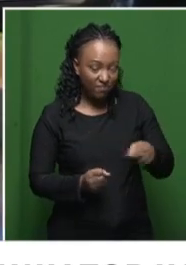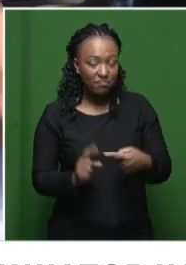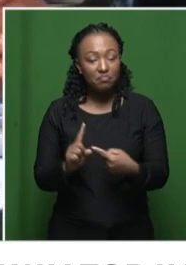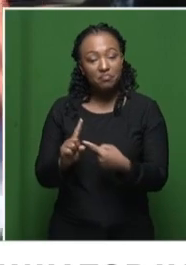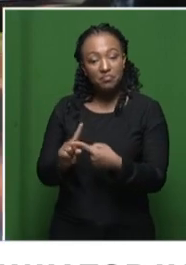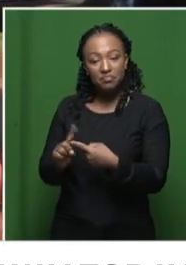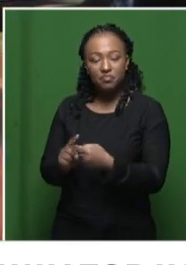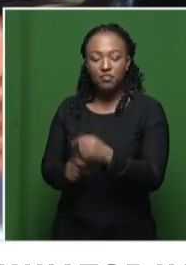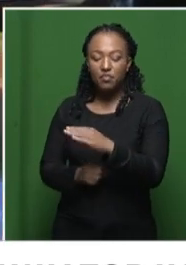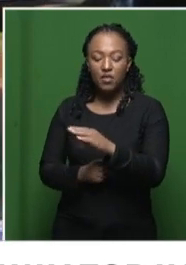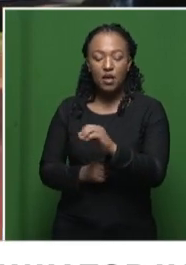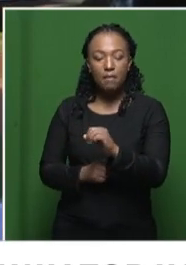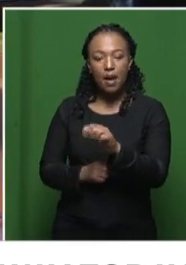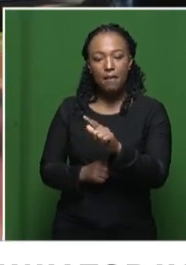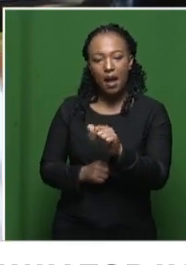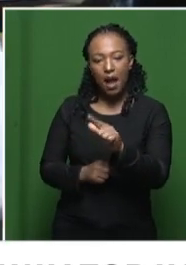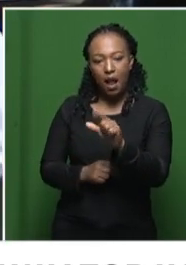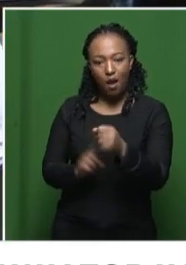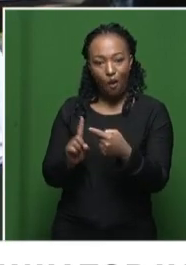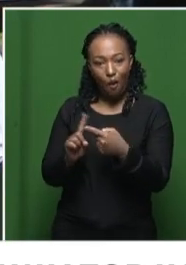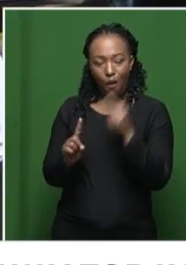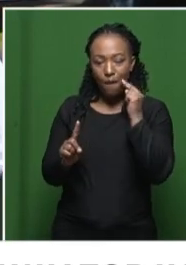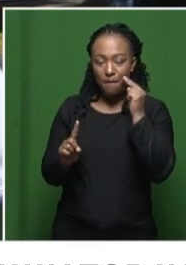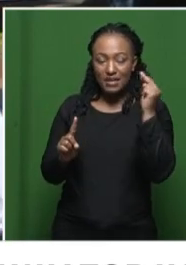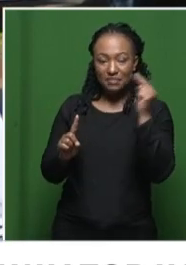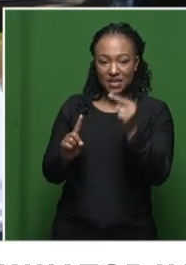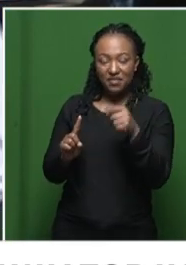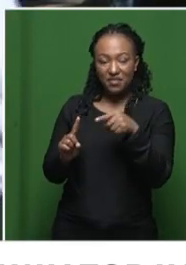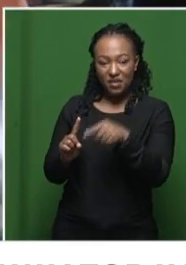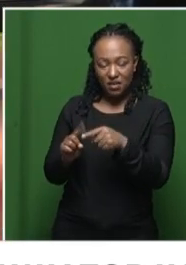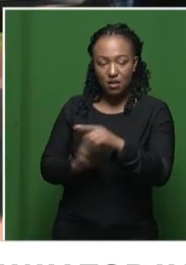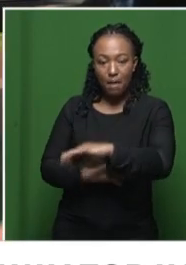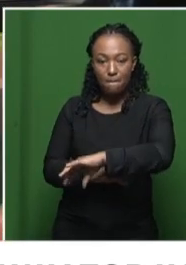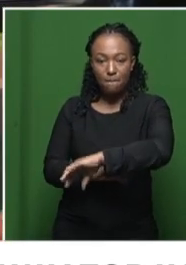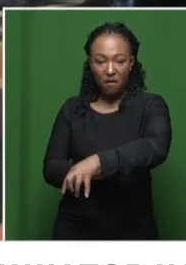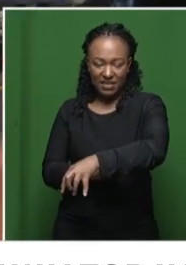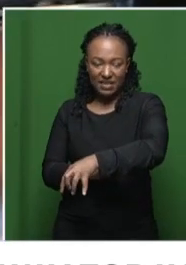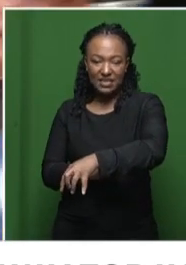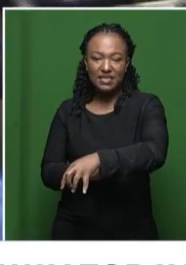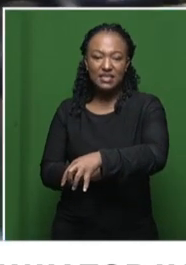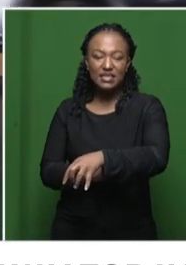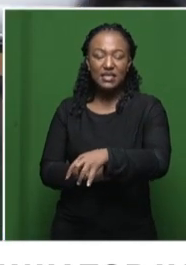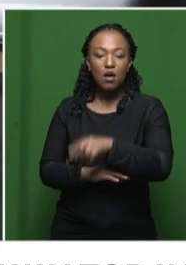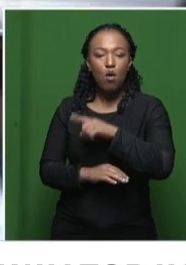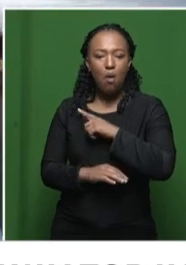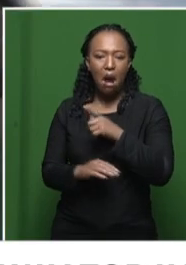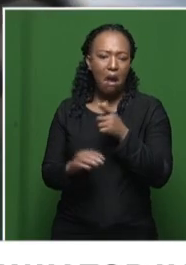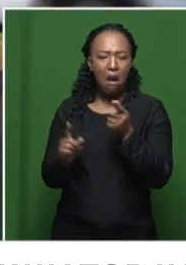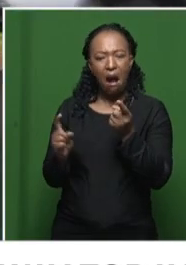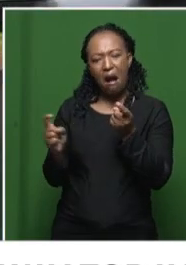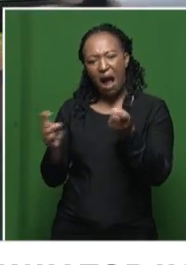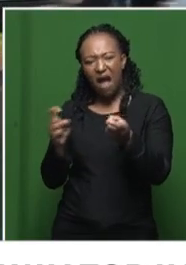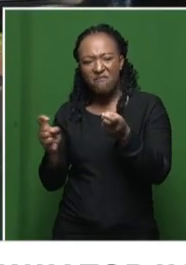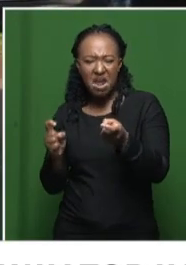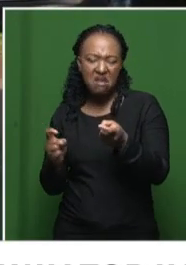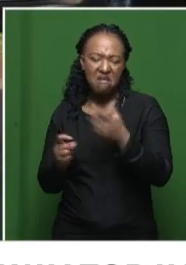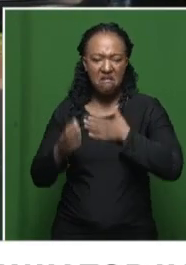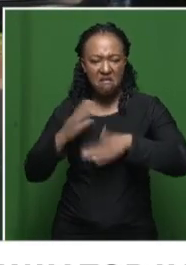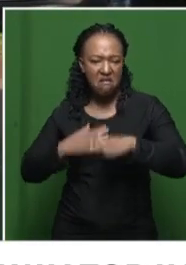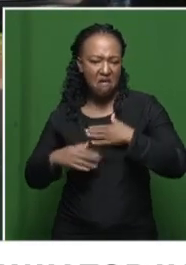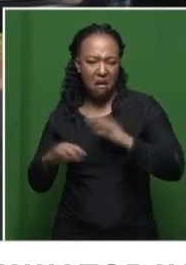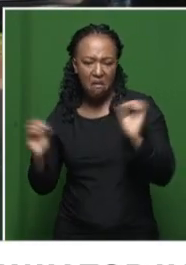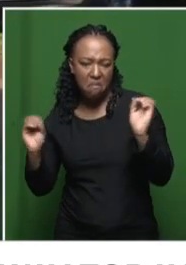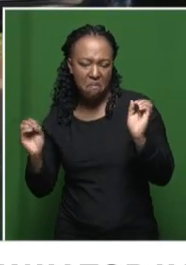perspective are pretty much seen as the rascals of the province. Those are kids who are ungovernable and who are impatient